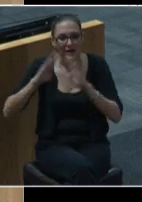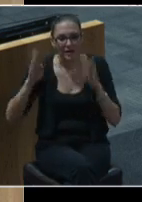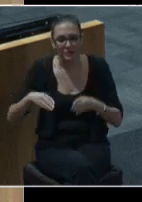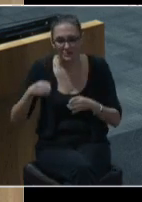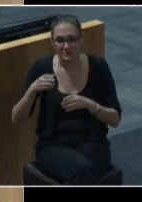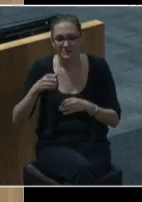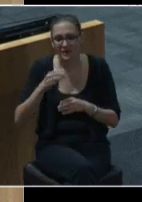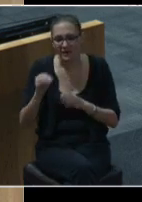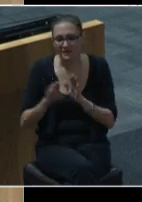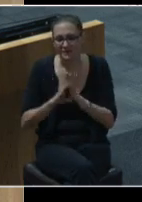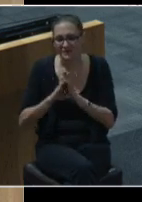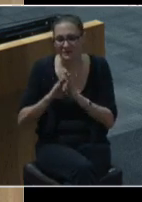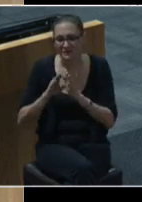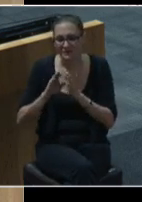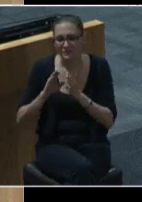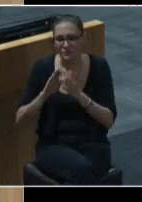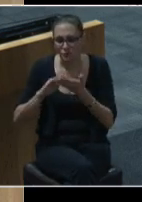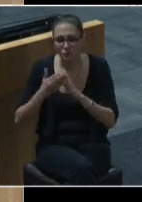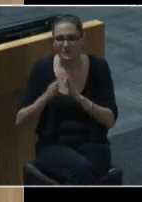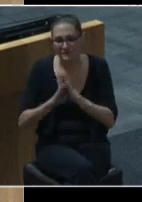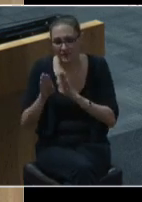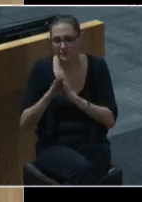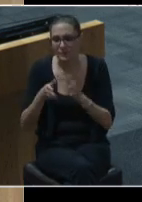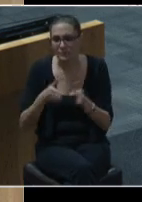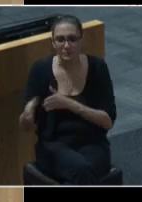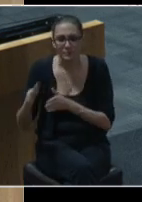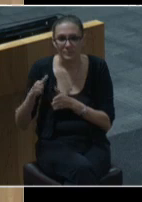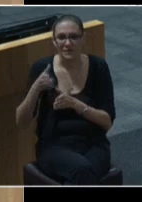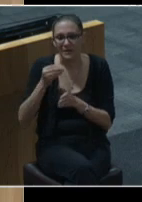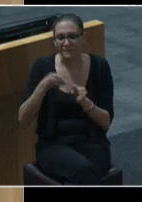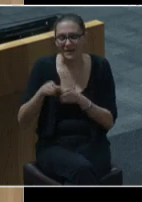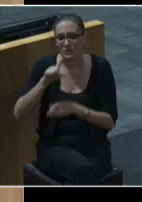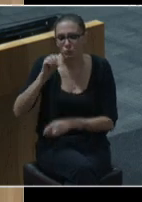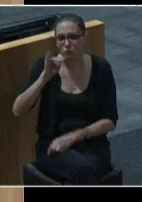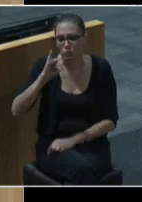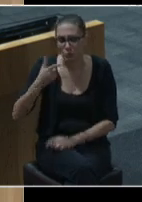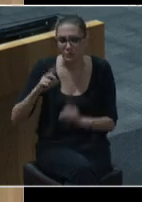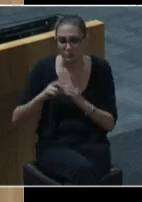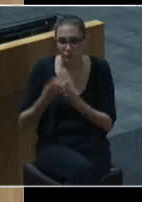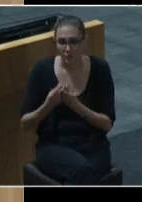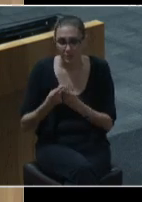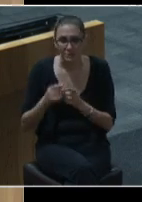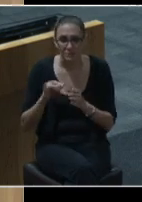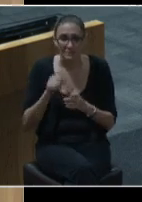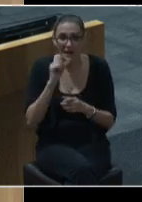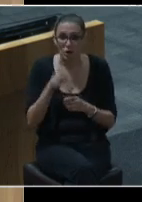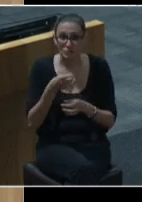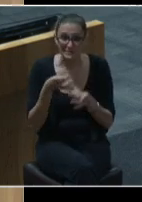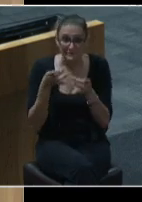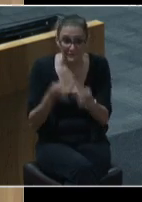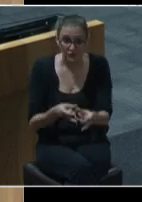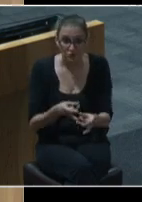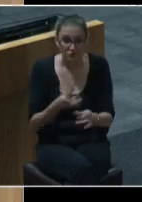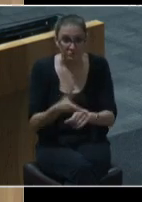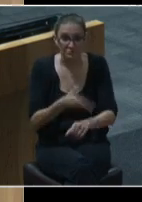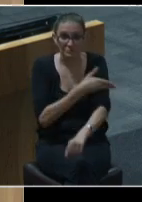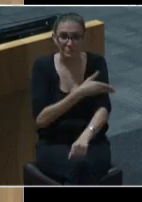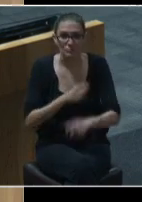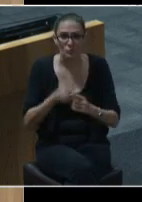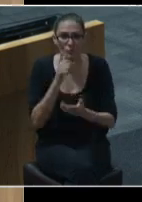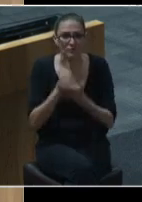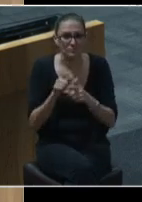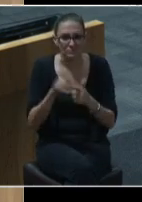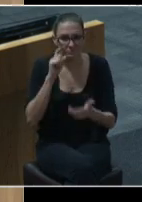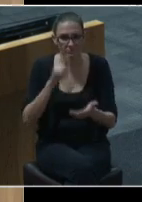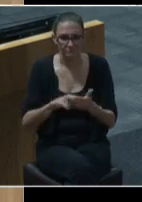development department, and planning and zoning department. Beyond efficiency, this change reflects our recognition of the